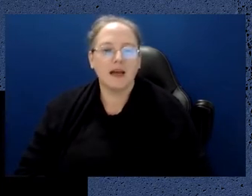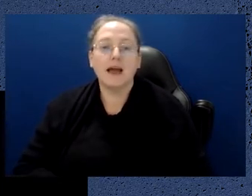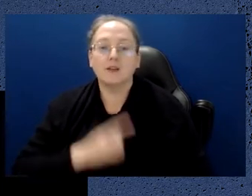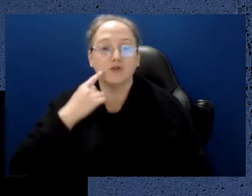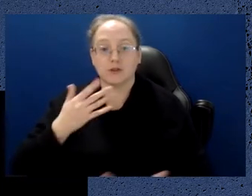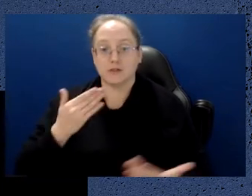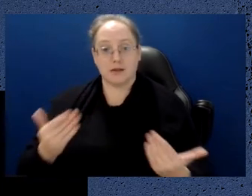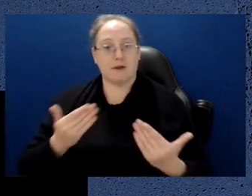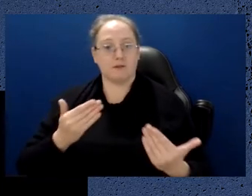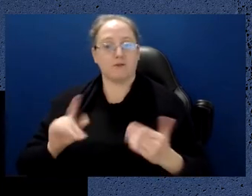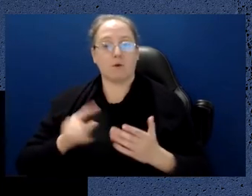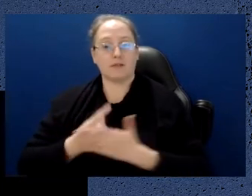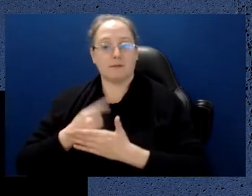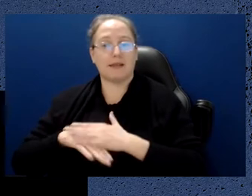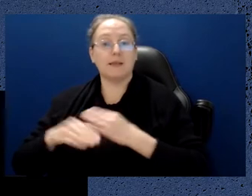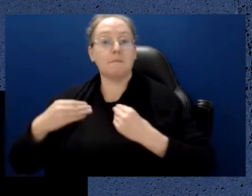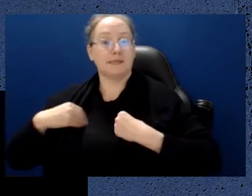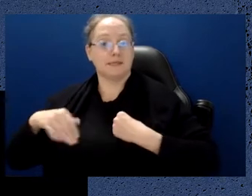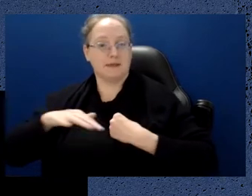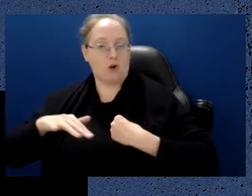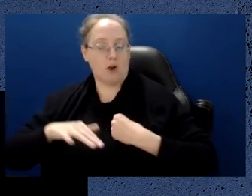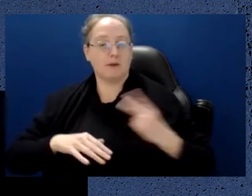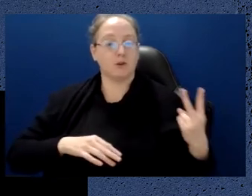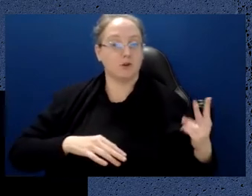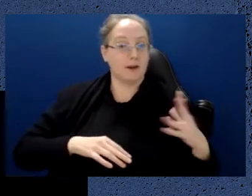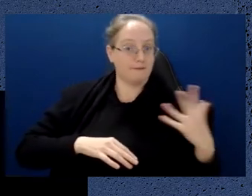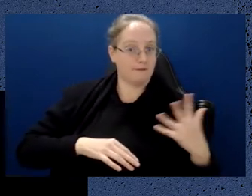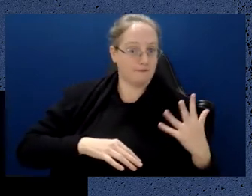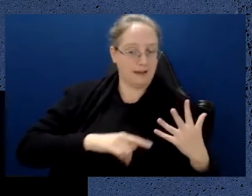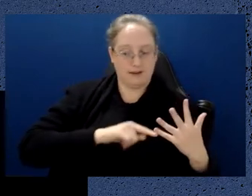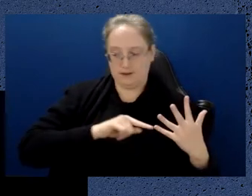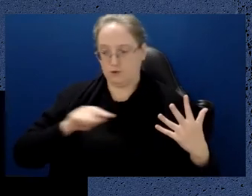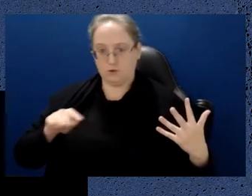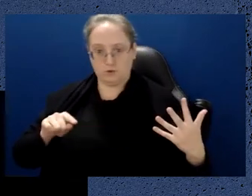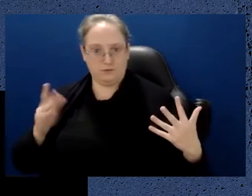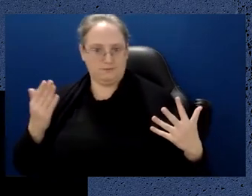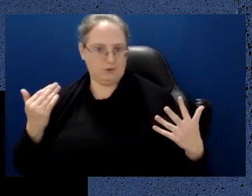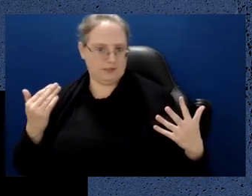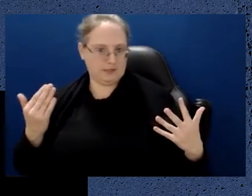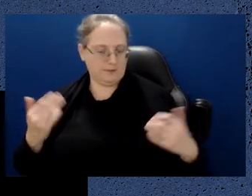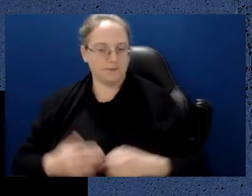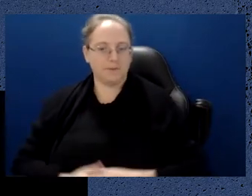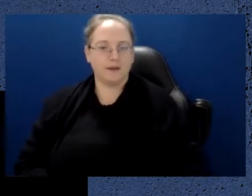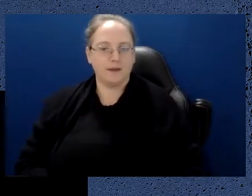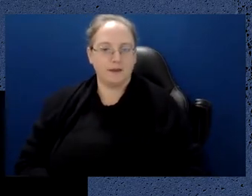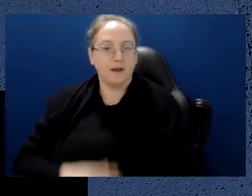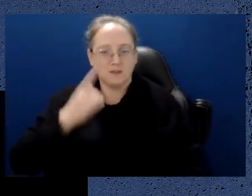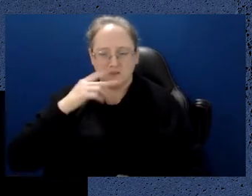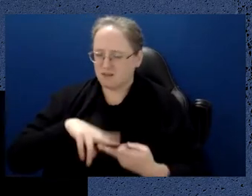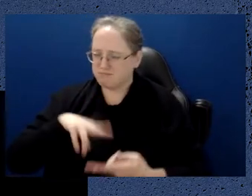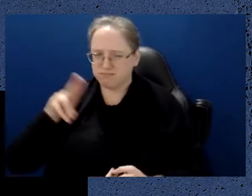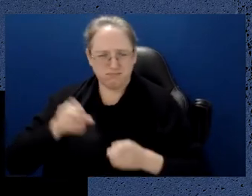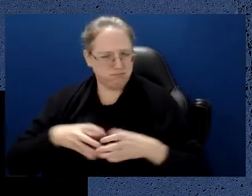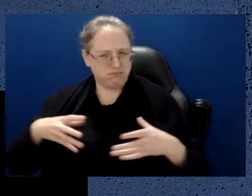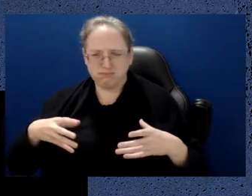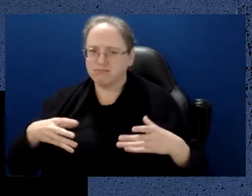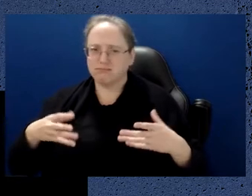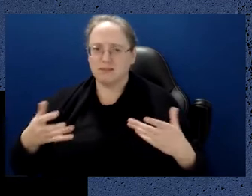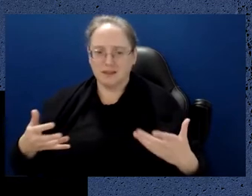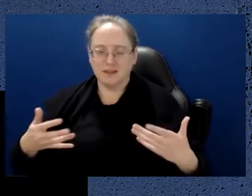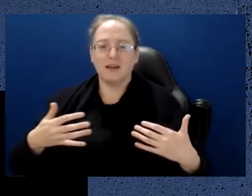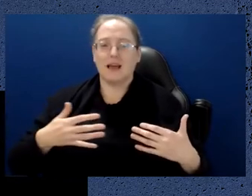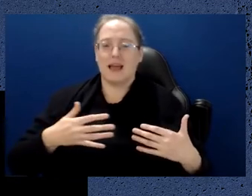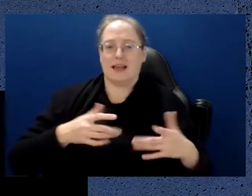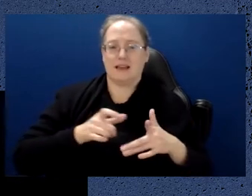from 2015 to more recently. And you can see the huge growth in not just hardware